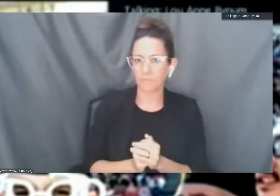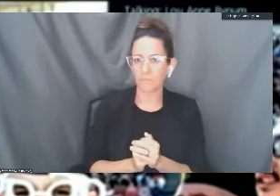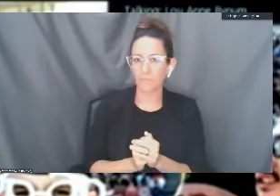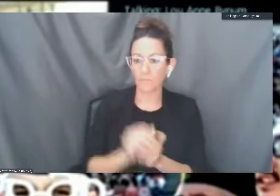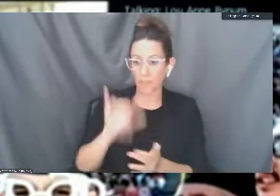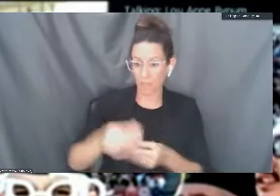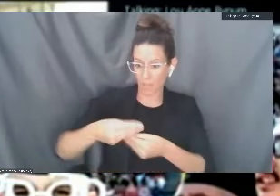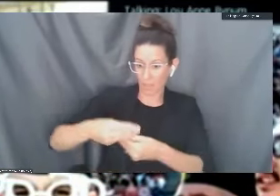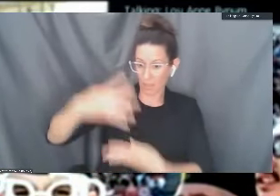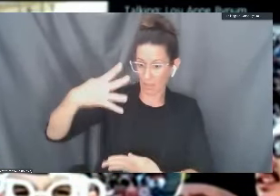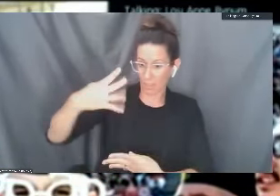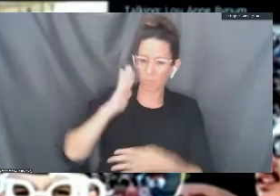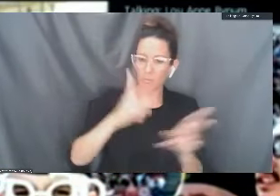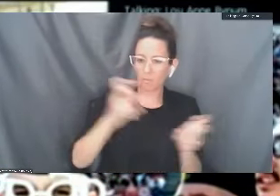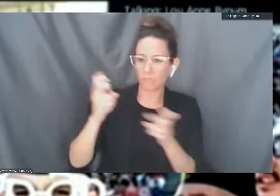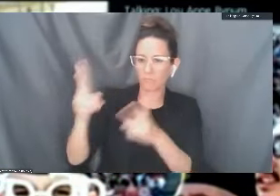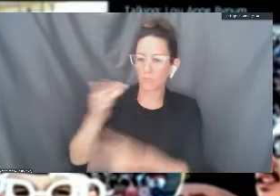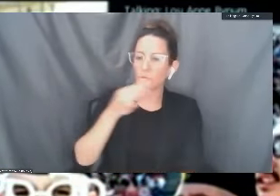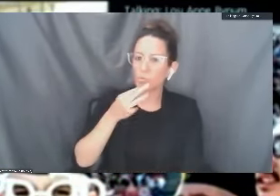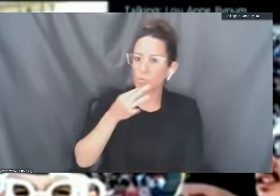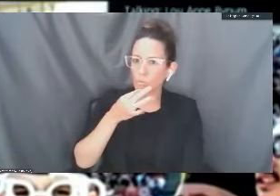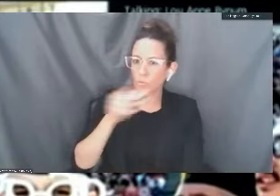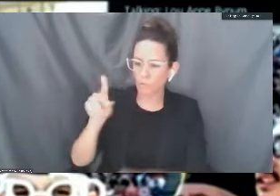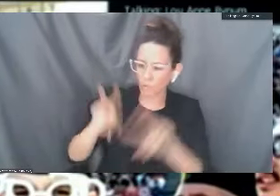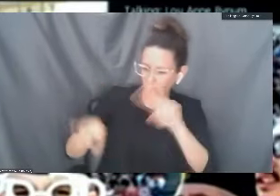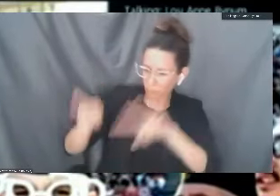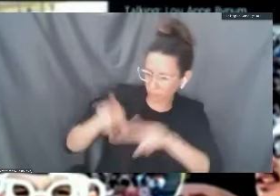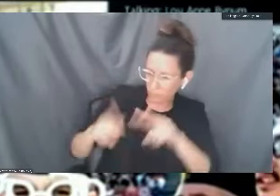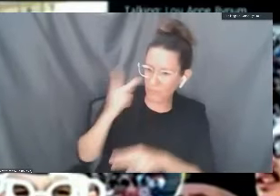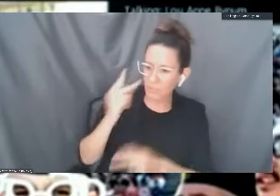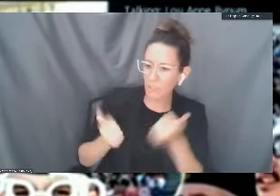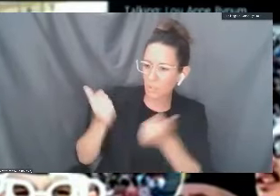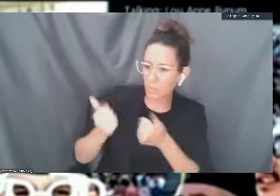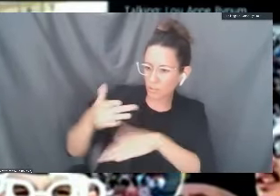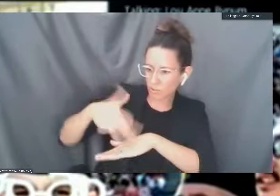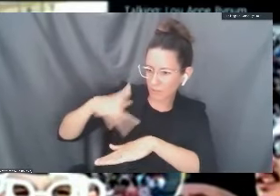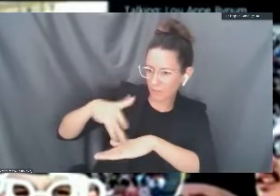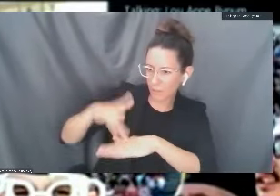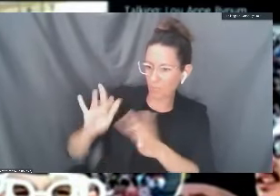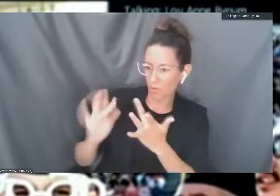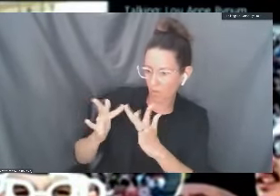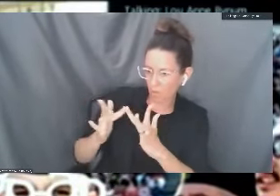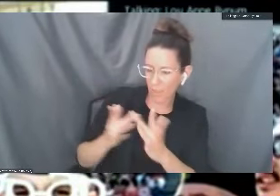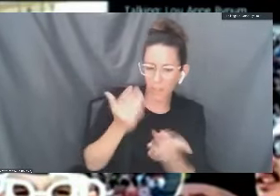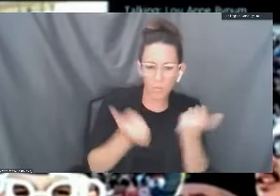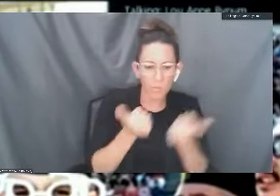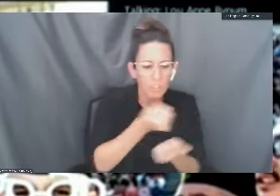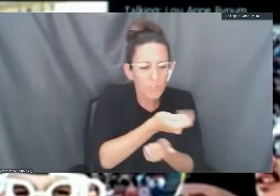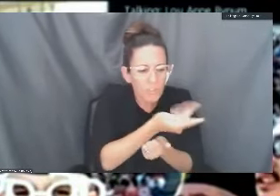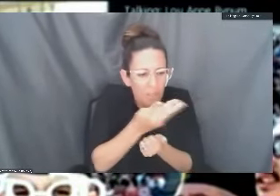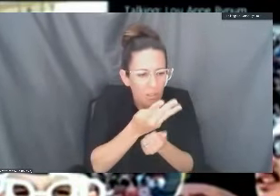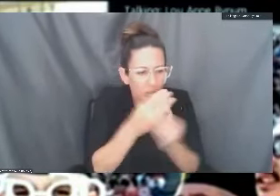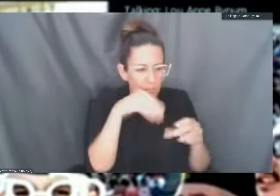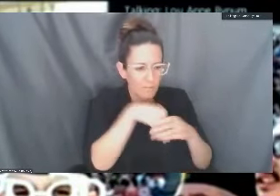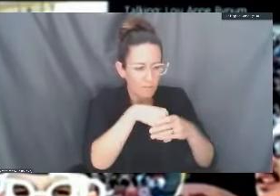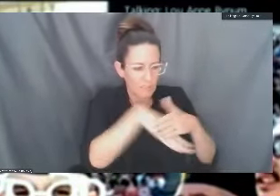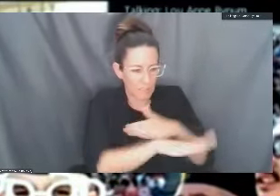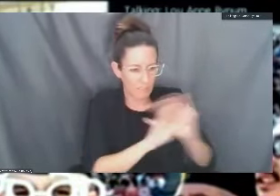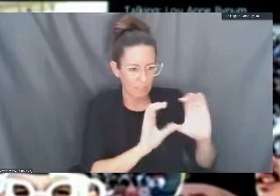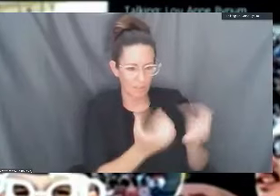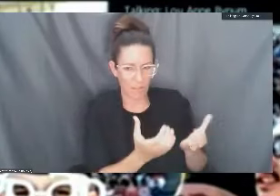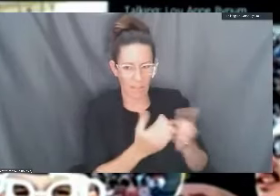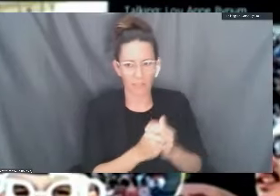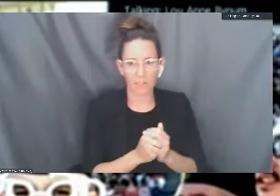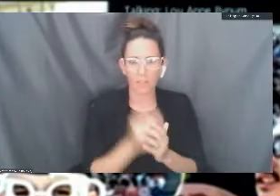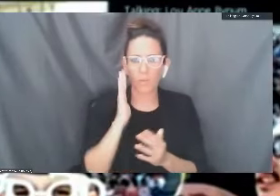shortly and you'll be able to see which courses and we'll have more information about how to access those courses and how to go through the